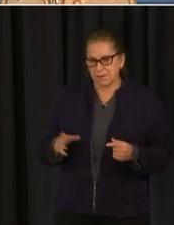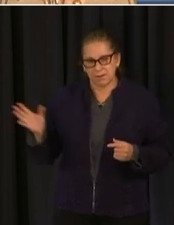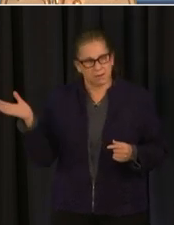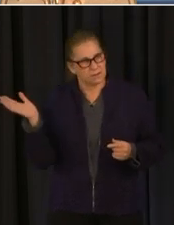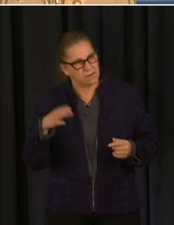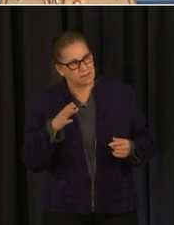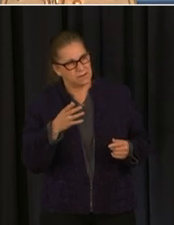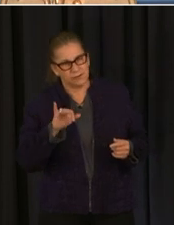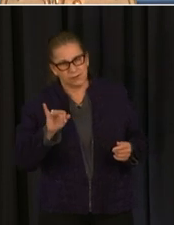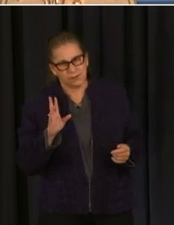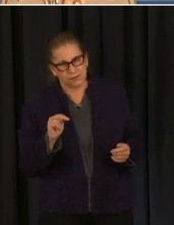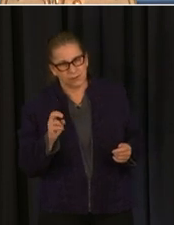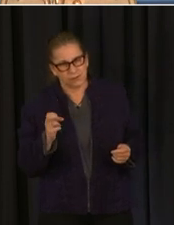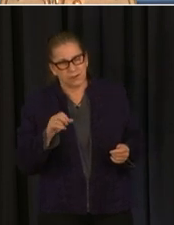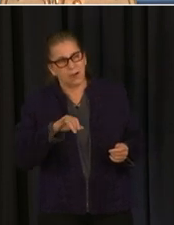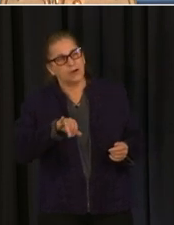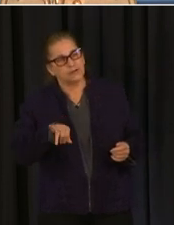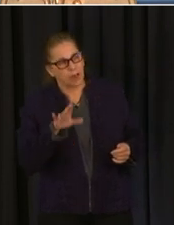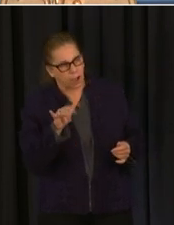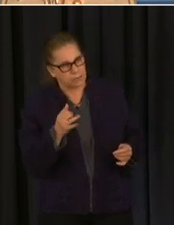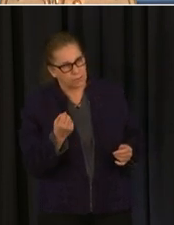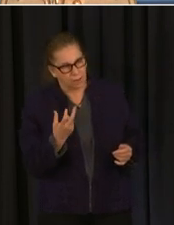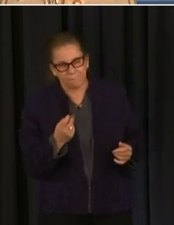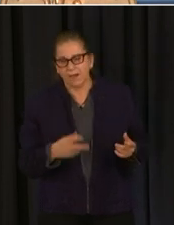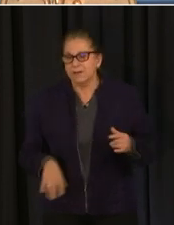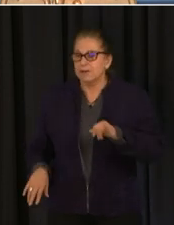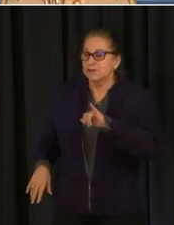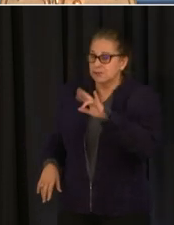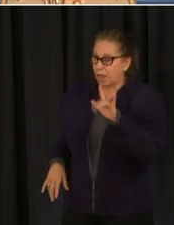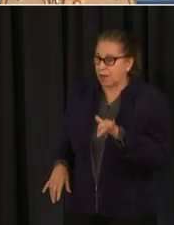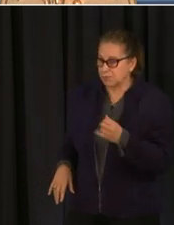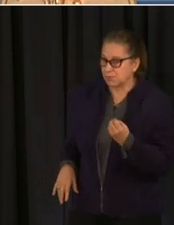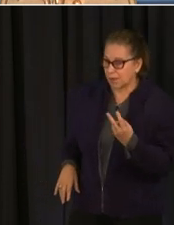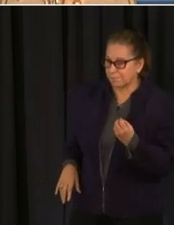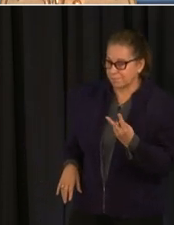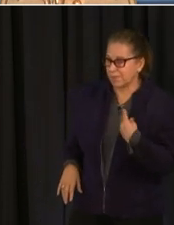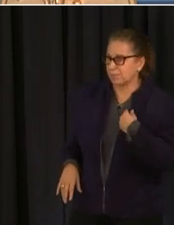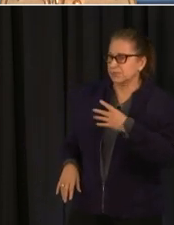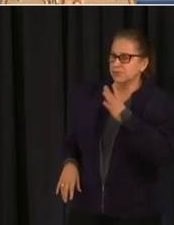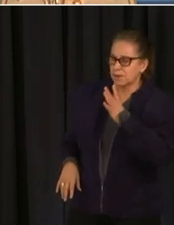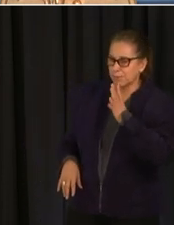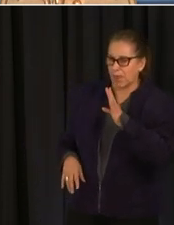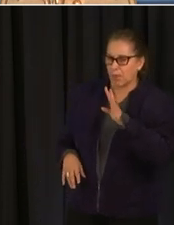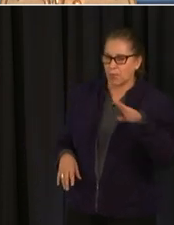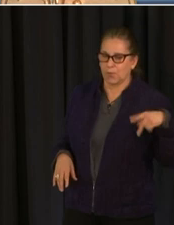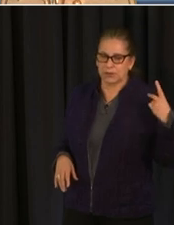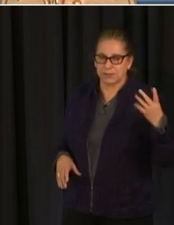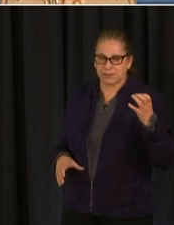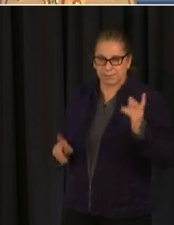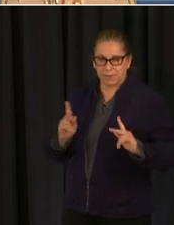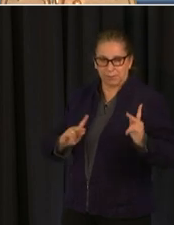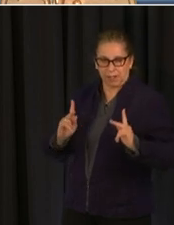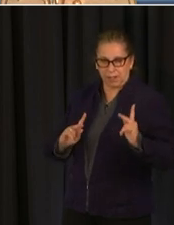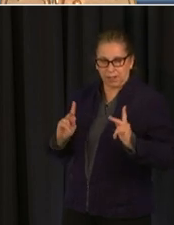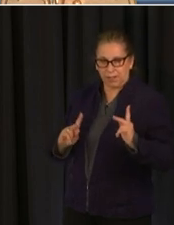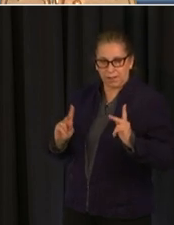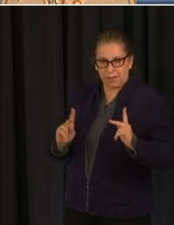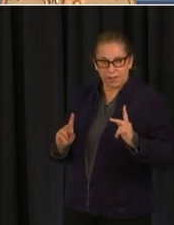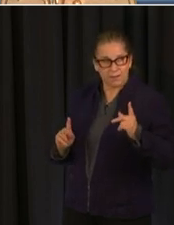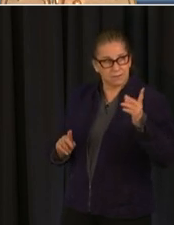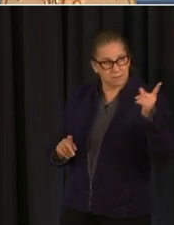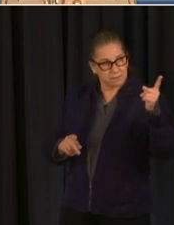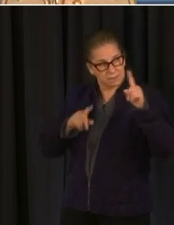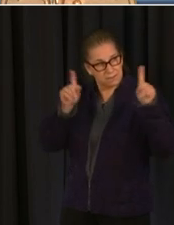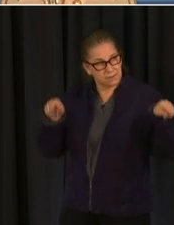was the date you mentioned july 12th july 12th is related to dc you see the top of the slide where it says dc